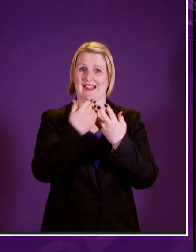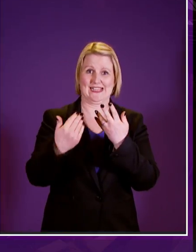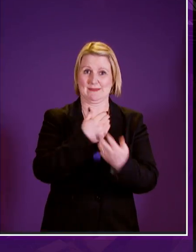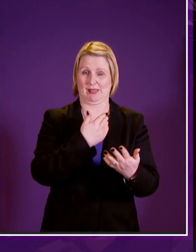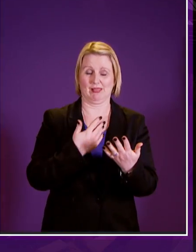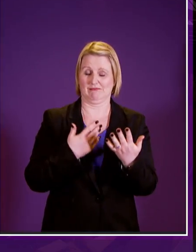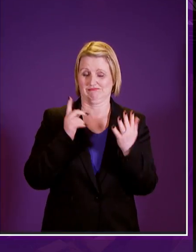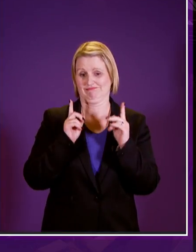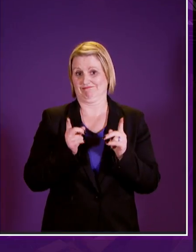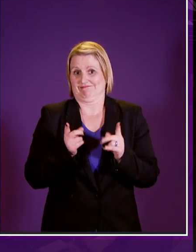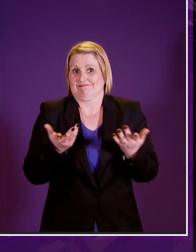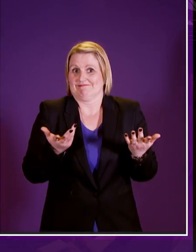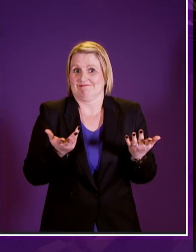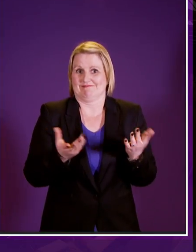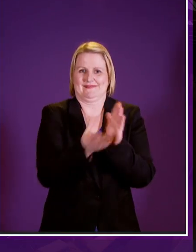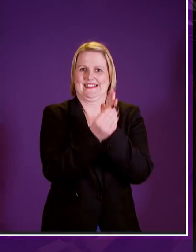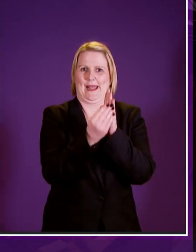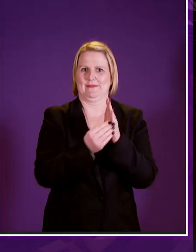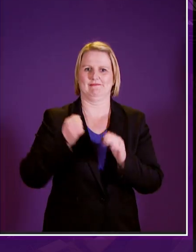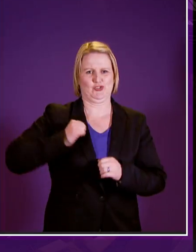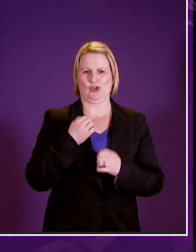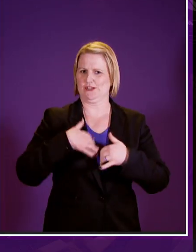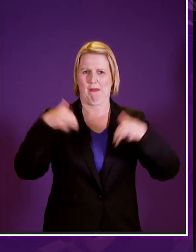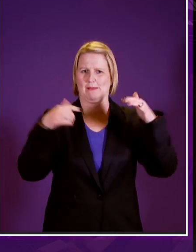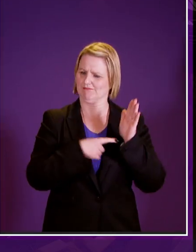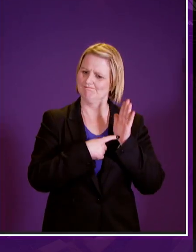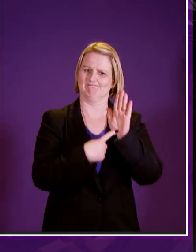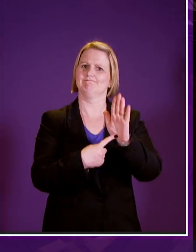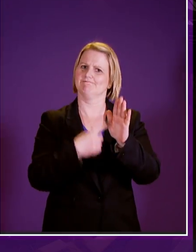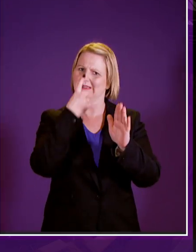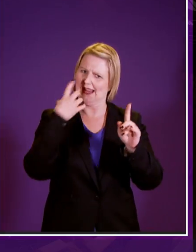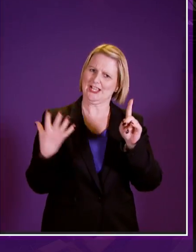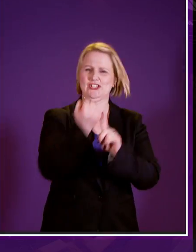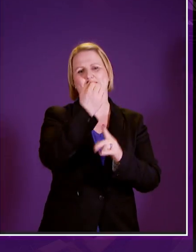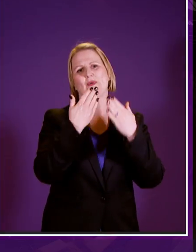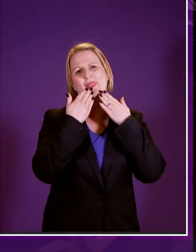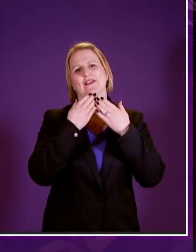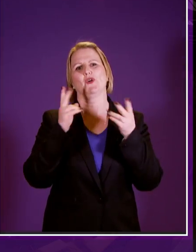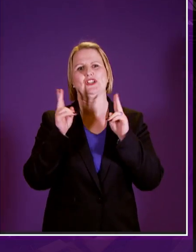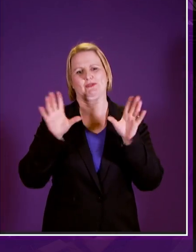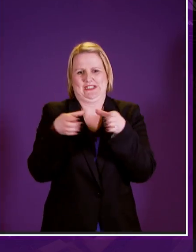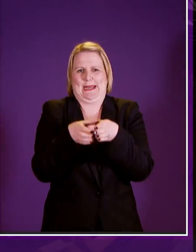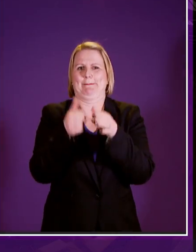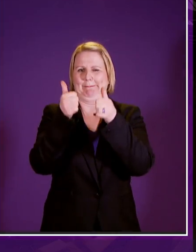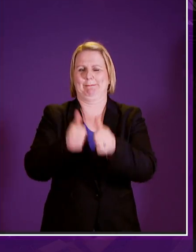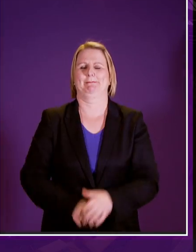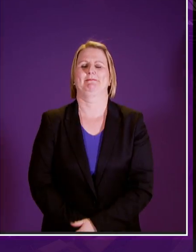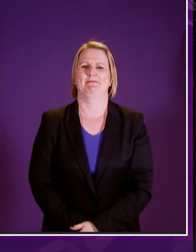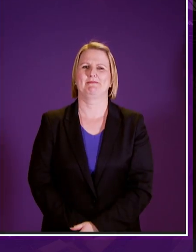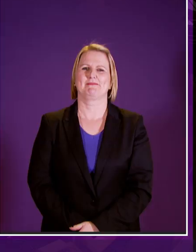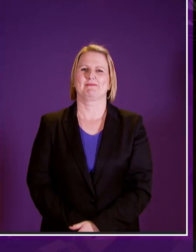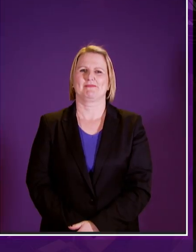changes that again parliament has shown in the best most accessible light so thank you very much to the interpreters today